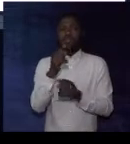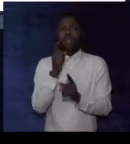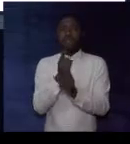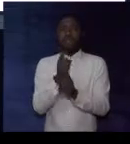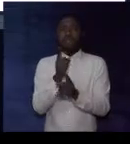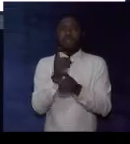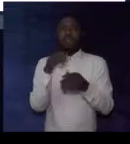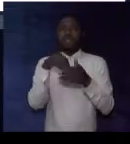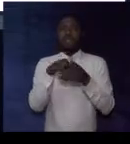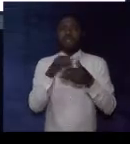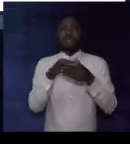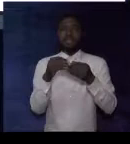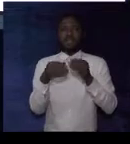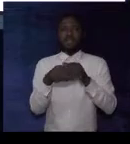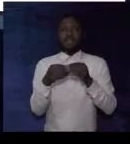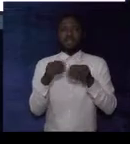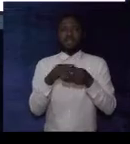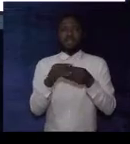sentences.